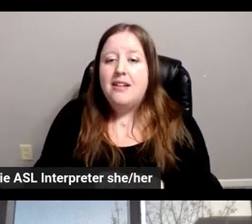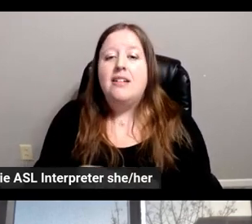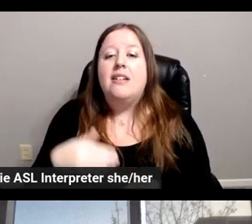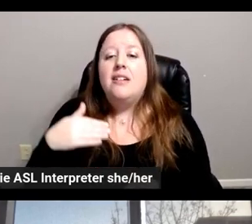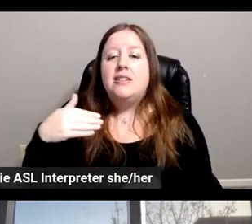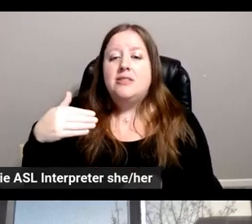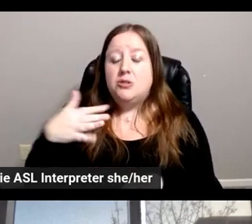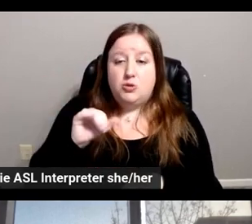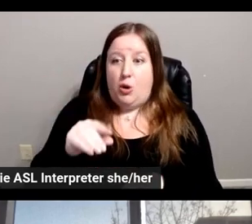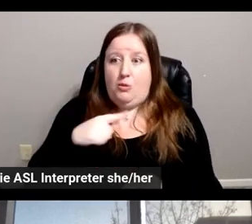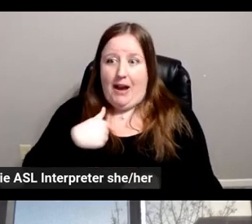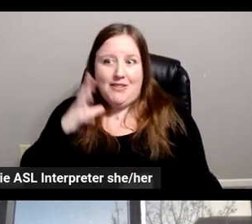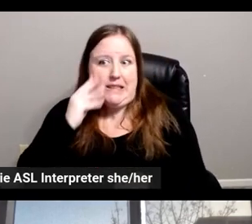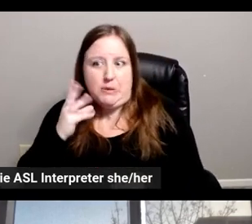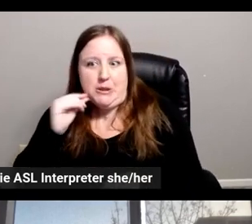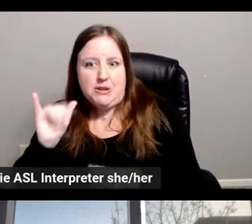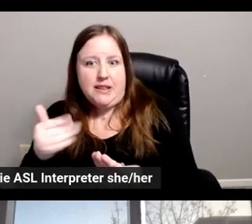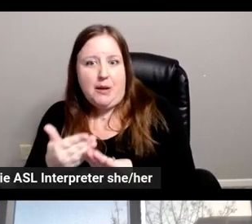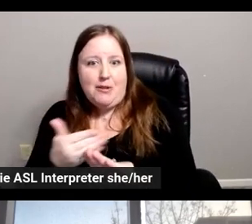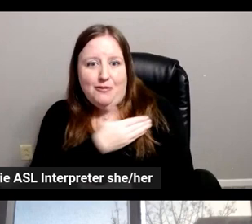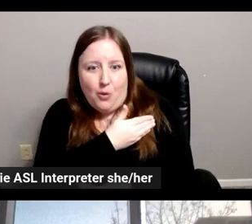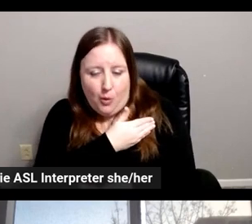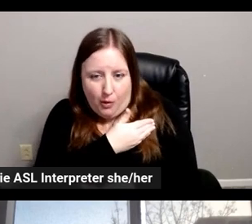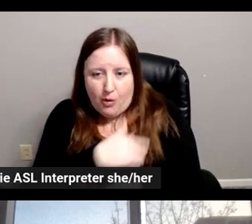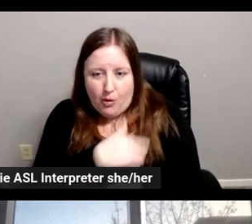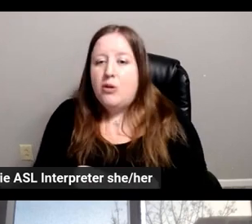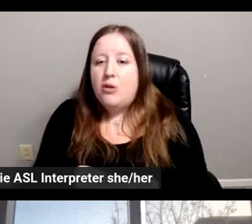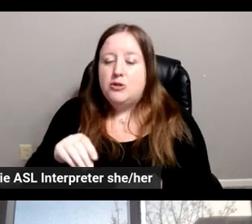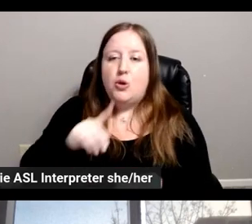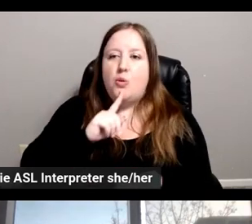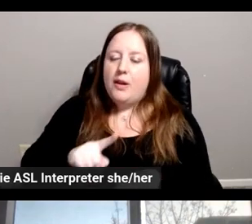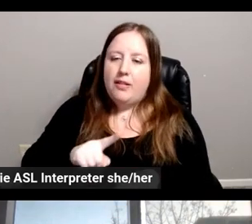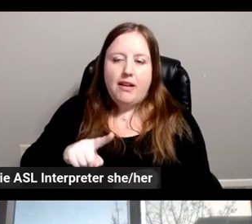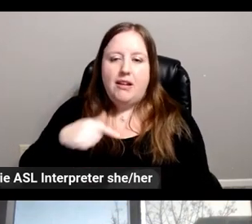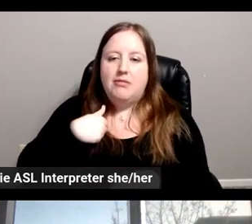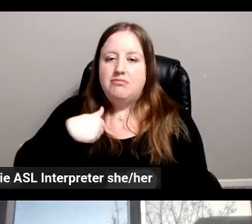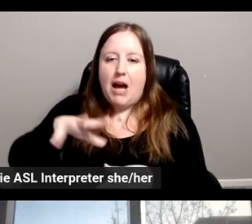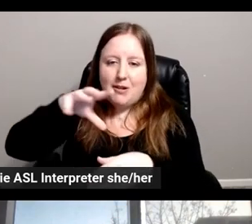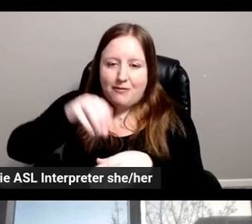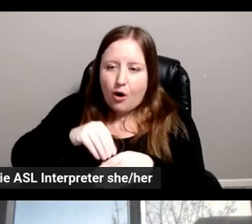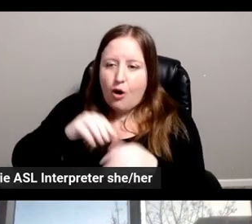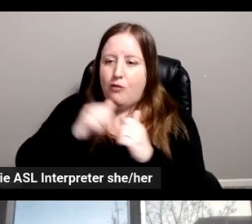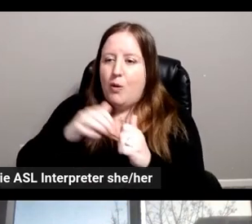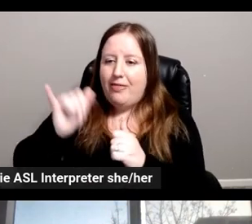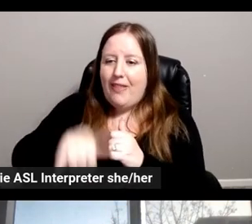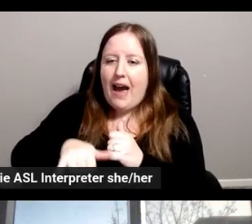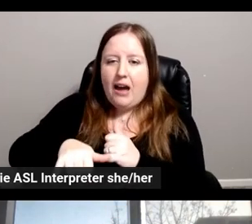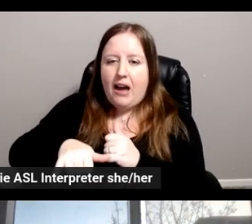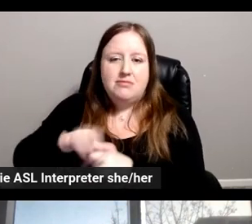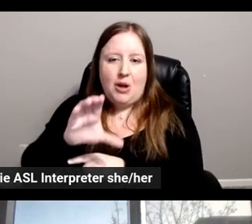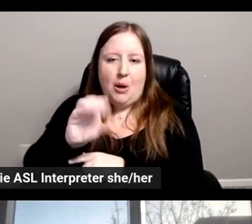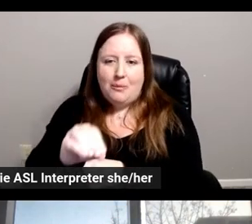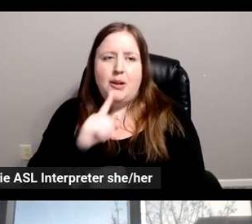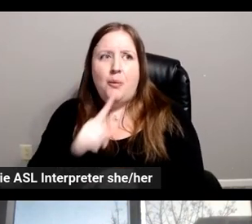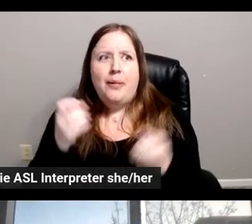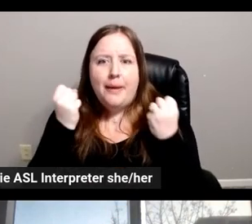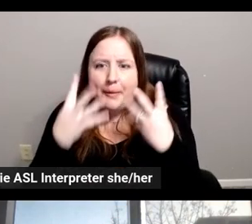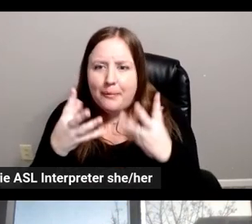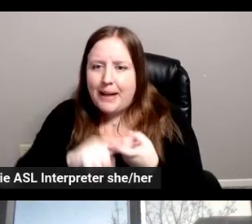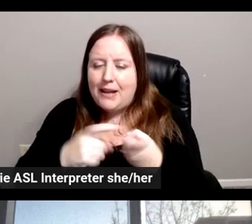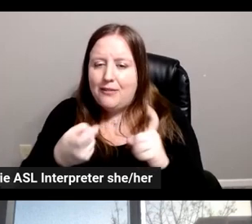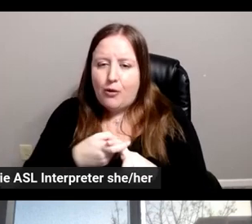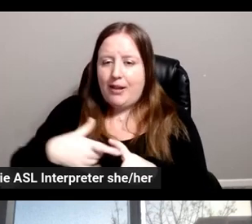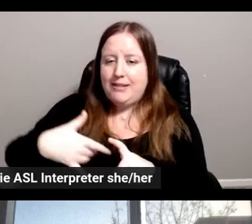Jean-Todd. So, you know, historic part of the company and so on. I have still many friends from that